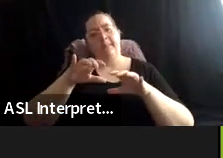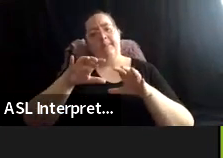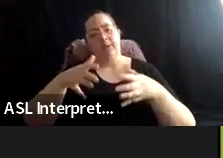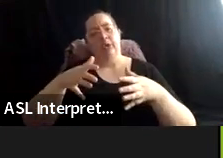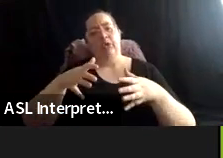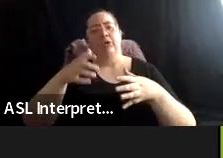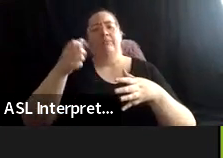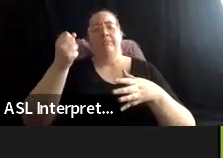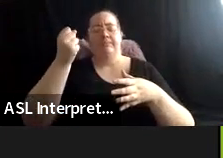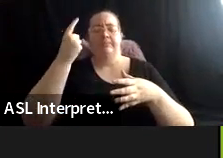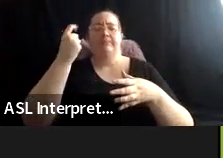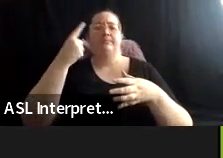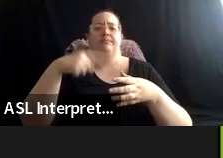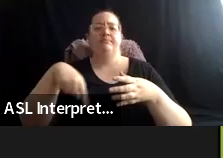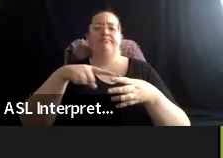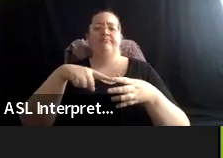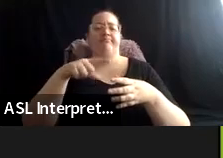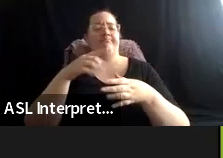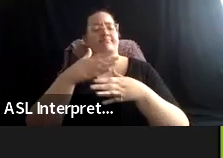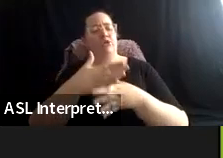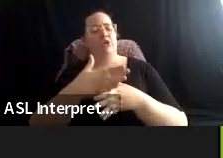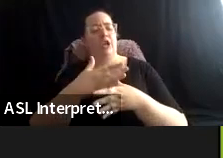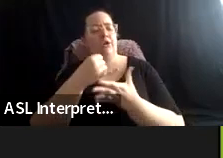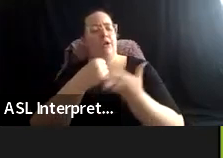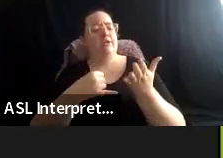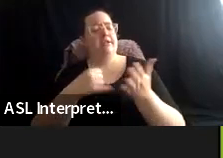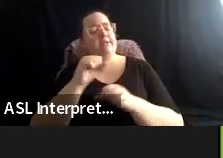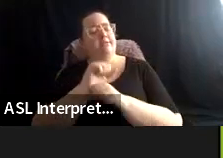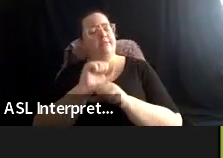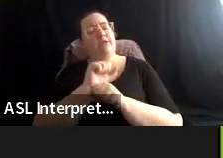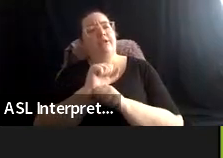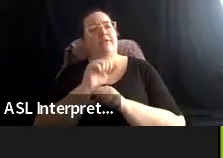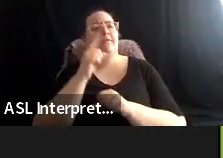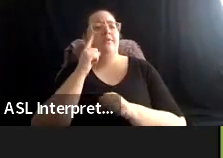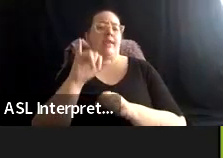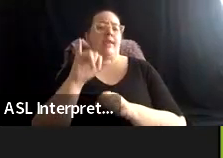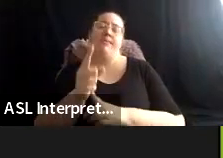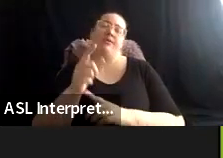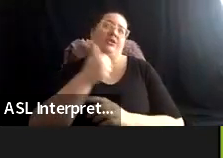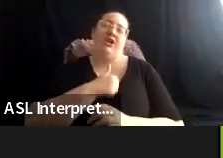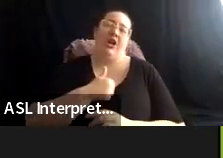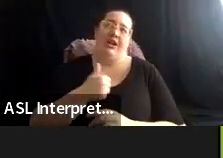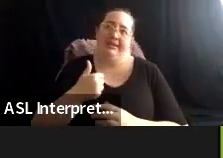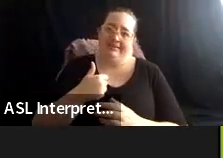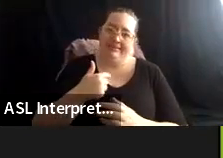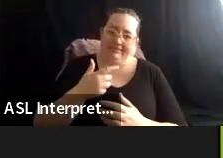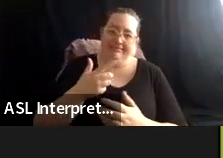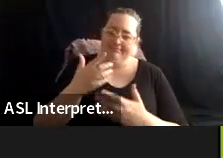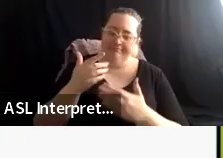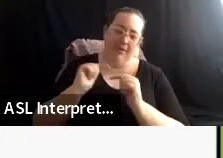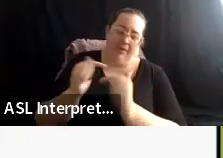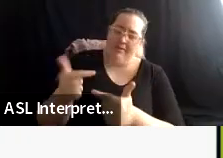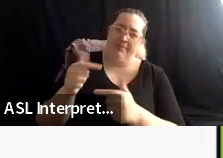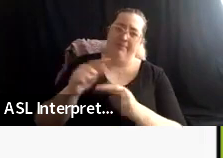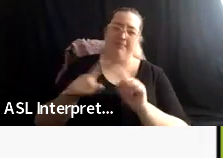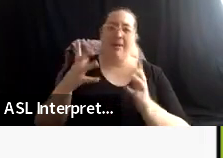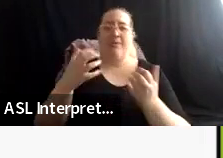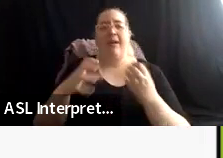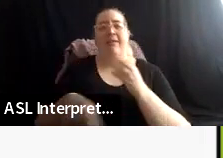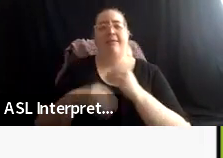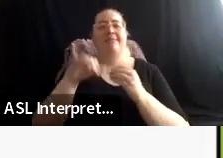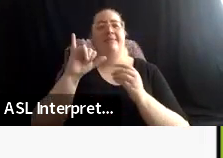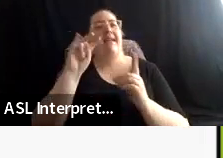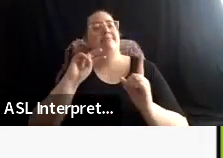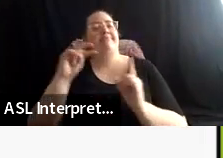came together to share artistic work in this moment in September. So sorry, Kevin, back to you. I just wanted to give that additional frame. No, I, I